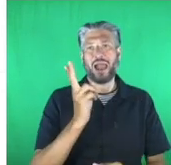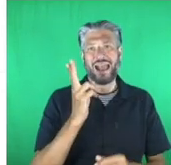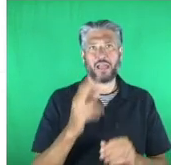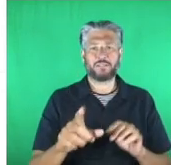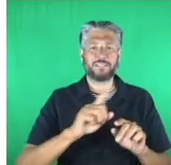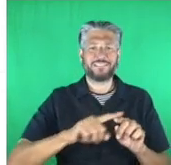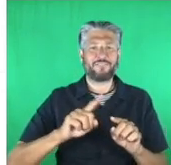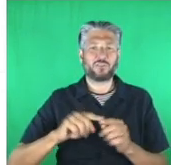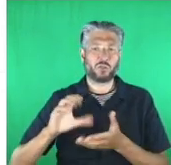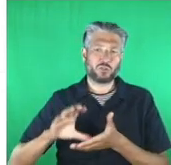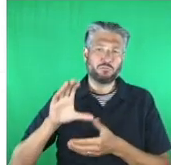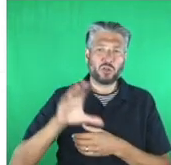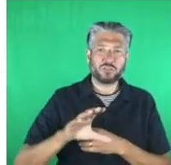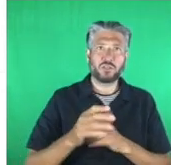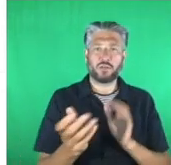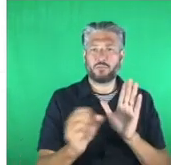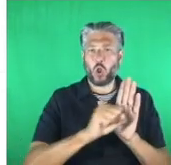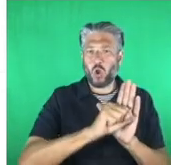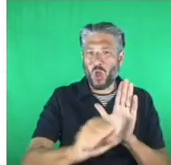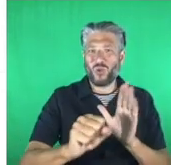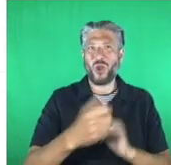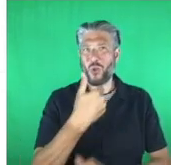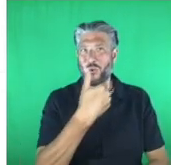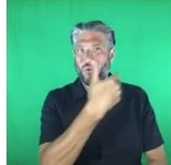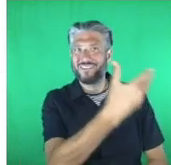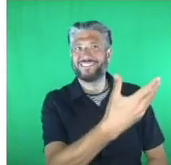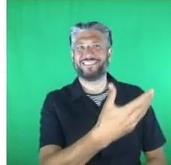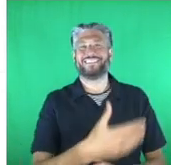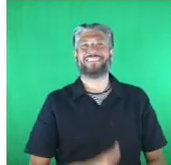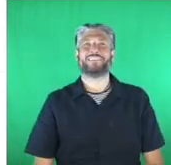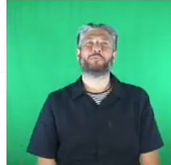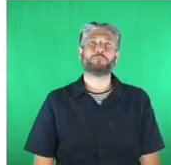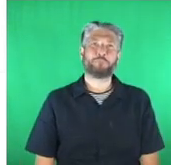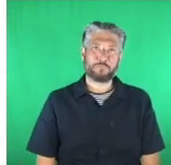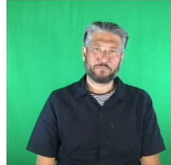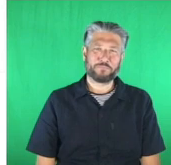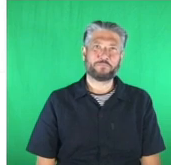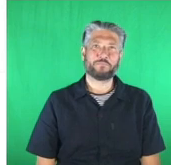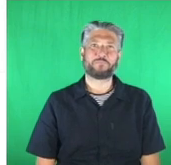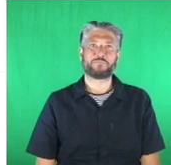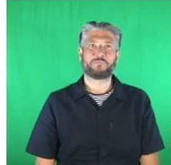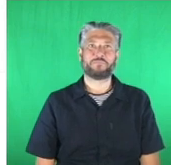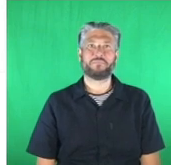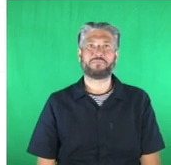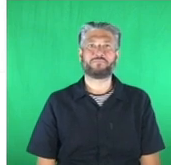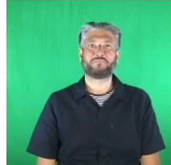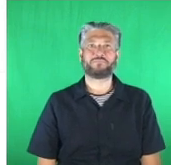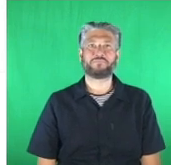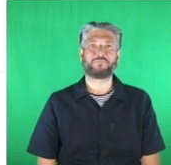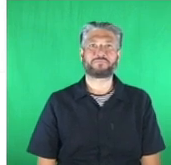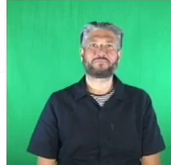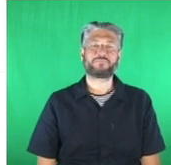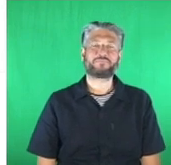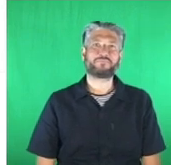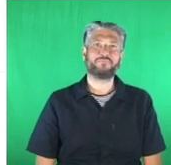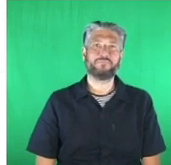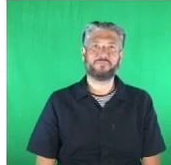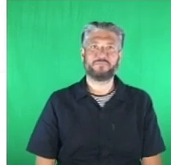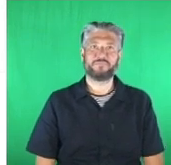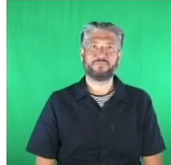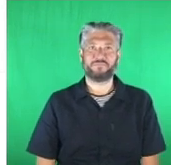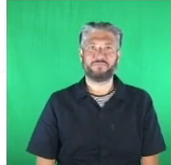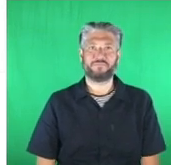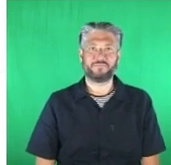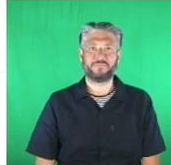Digital, Comic Relief, Crowdfunder, Do It Live, Good Things Foundation, Google, iDiversity, the Worshipful Company of Information Technologies,